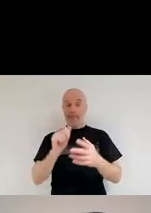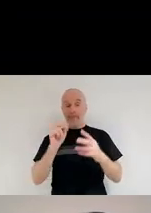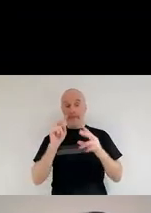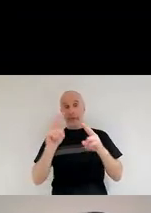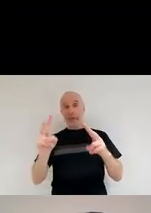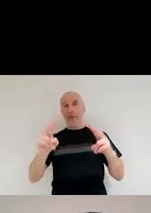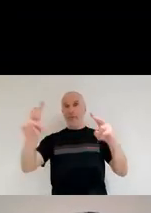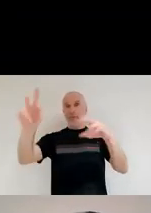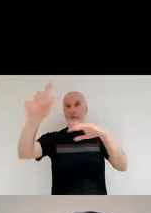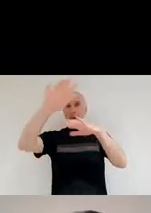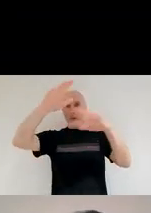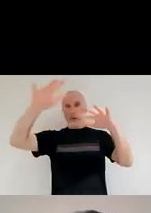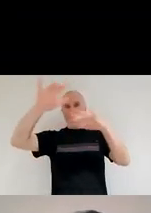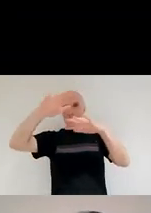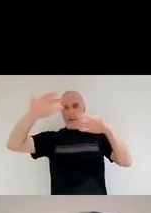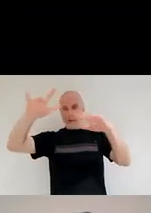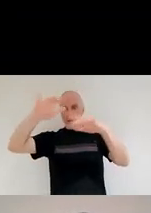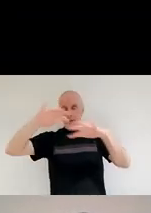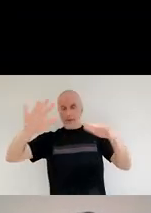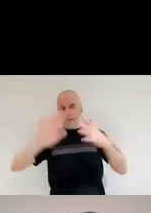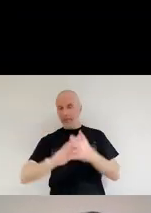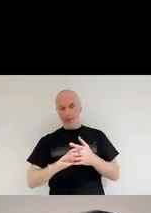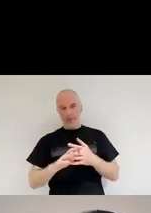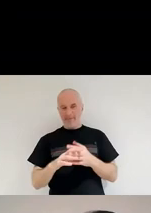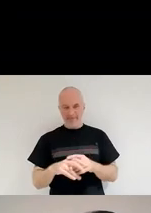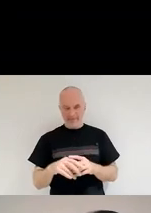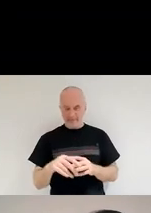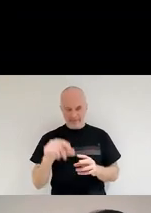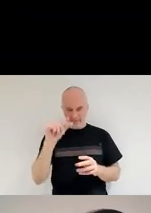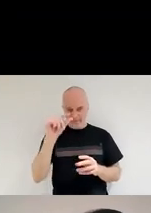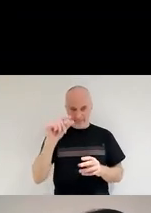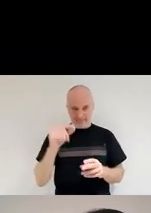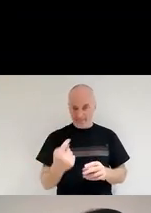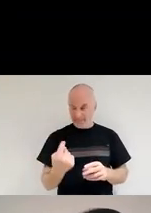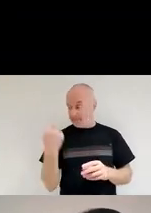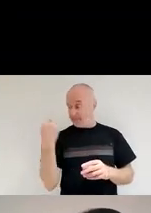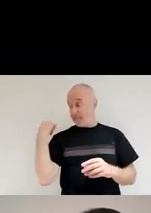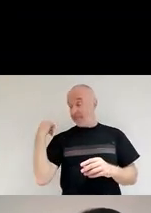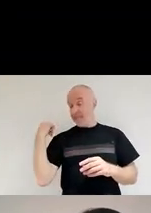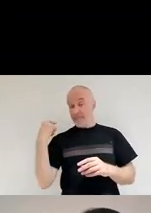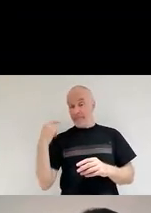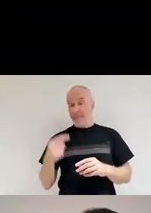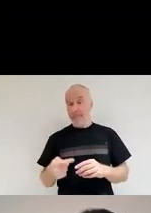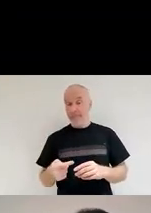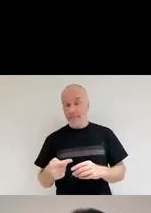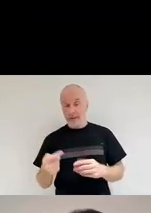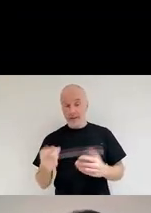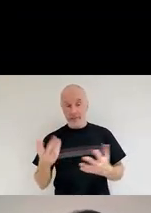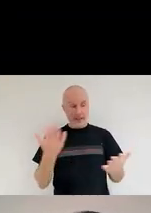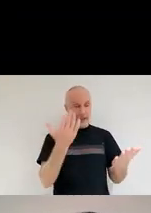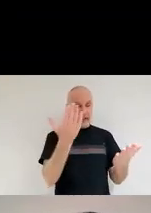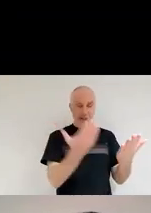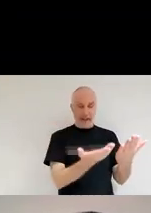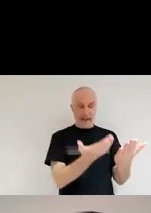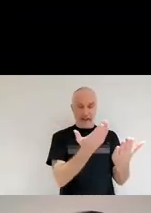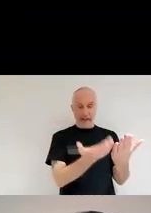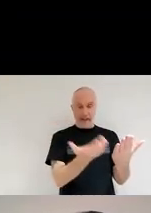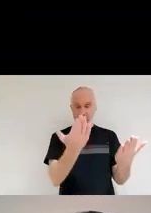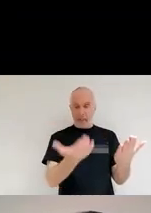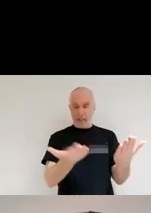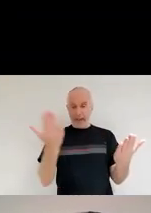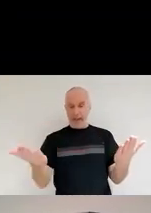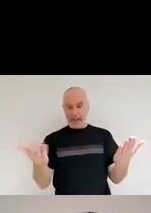little dust. We saw a lot less dust than we saw in this other two supernova I was talking about.